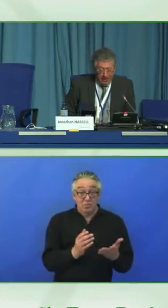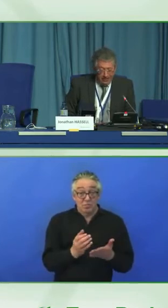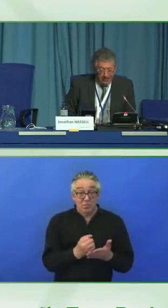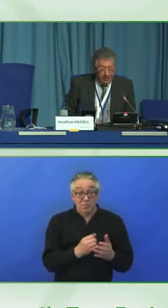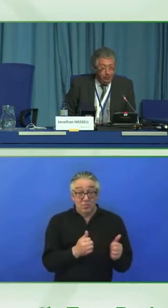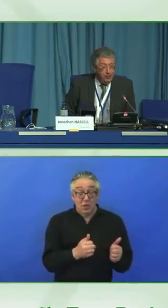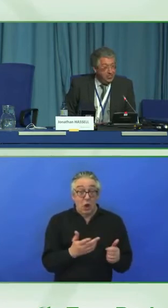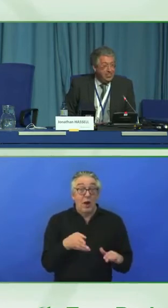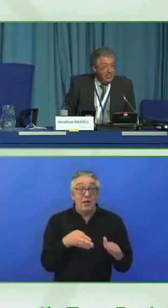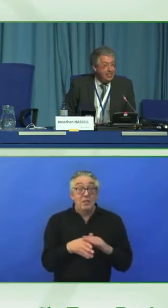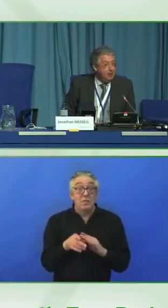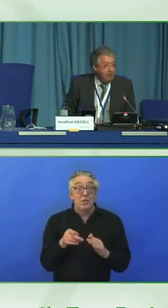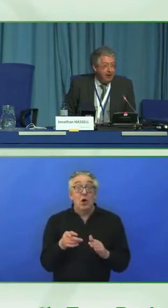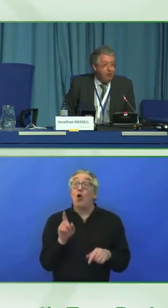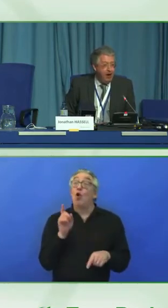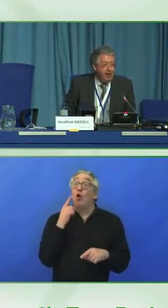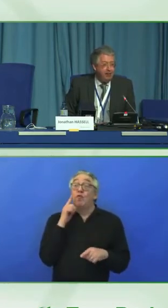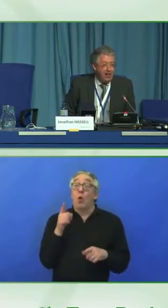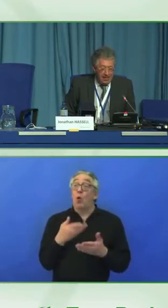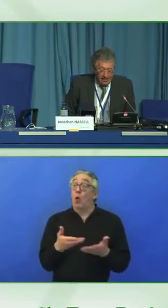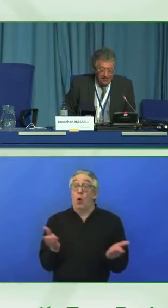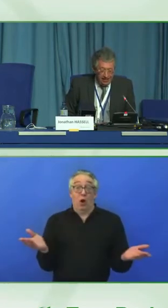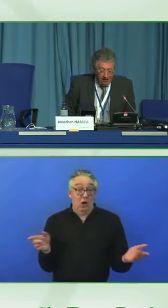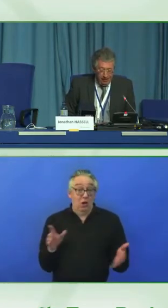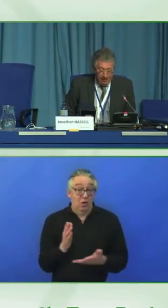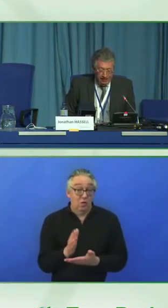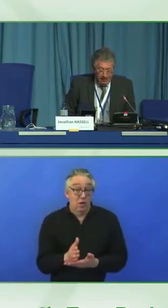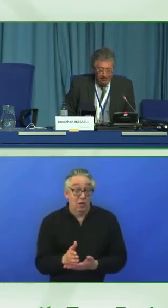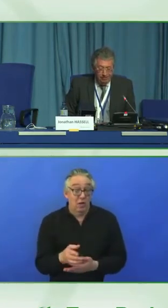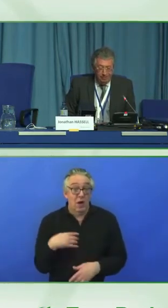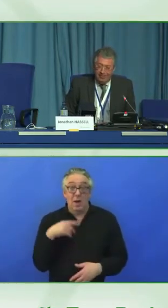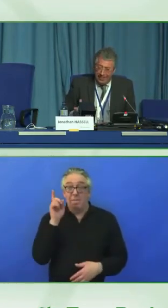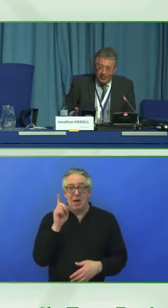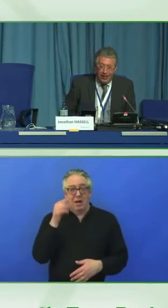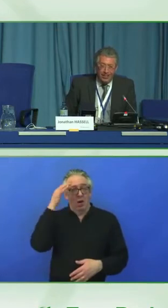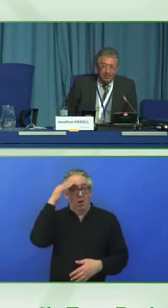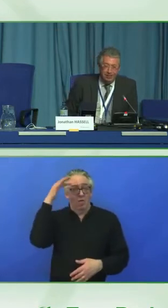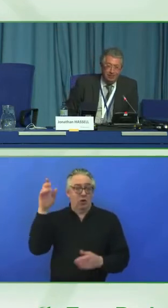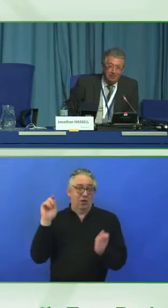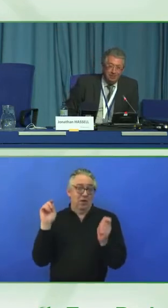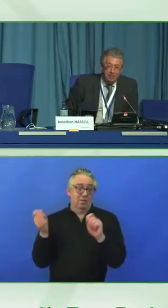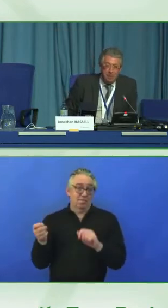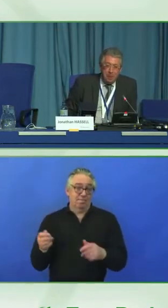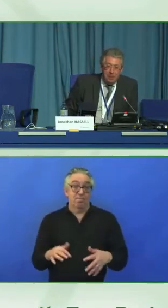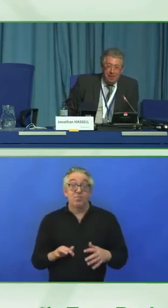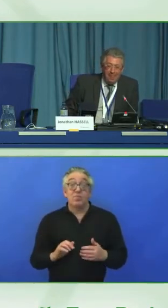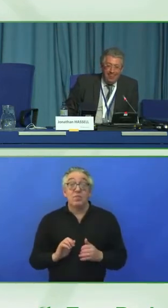agree on that. We just need a better way of getting it done. Next slide.